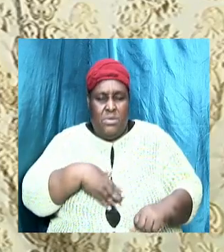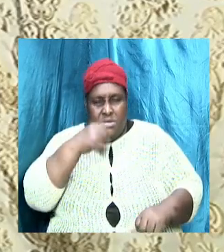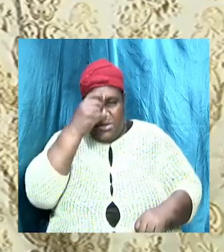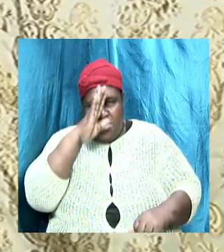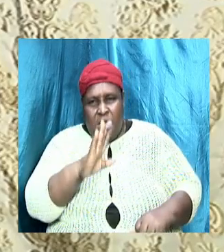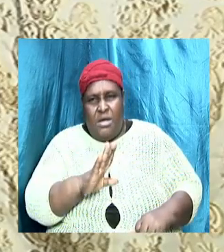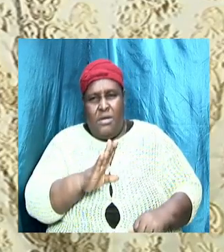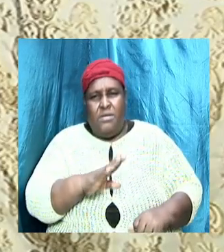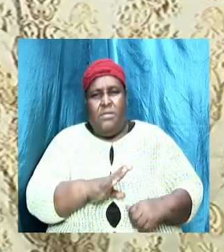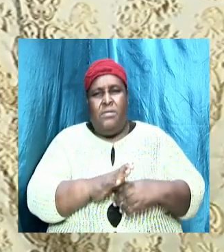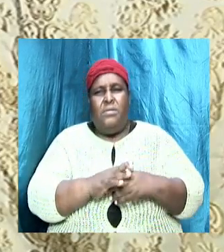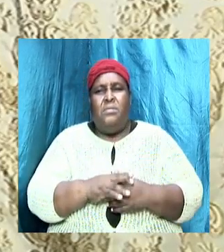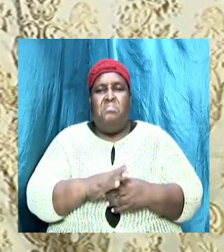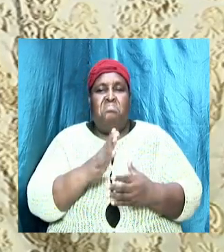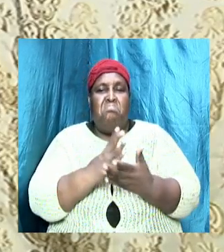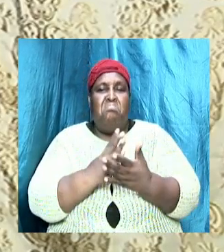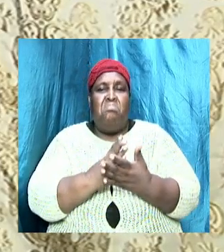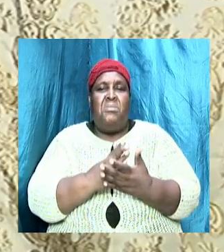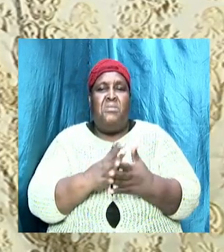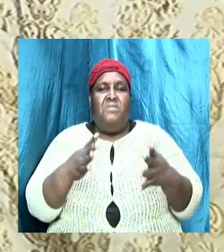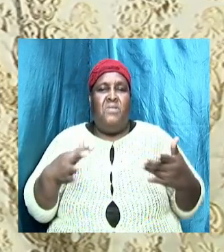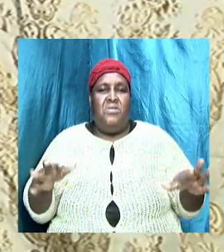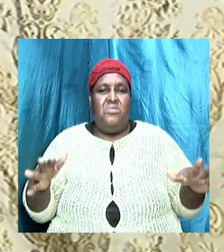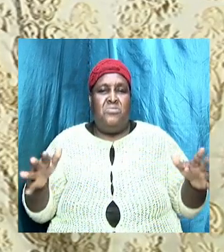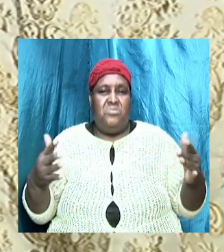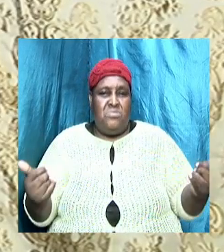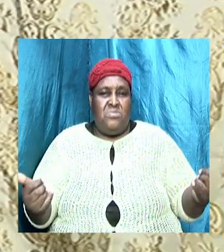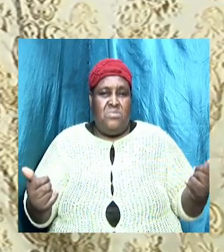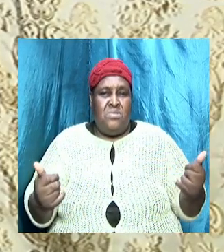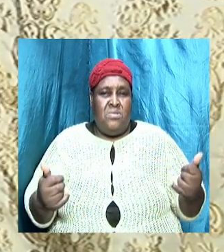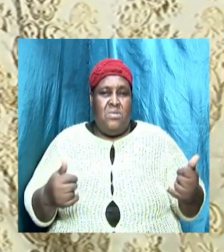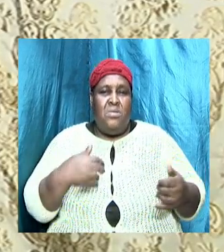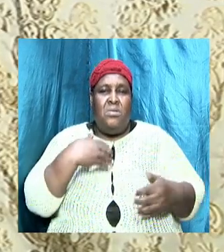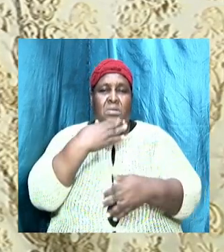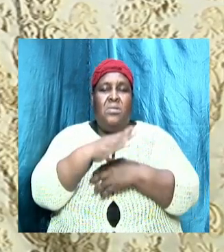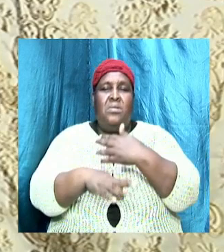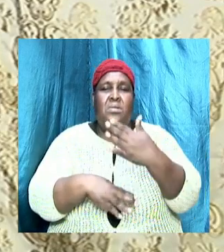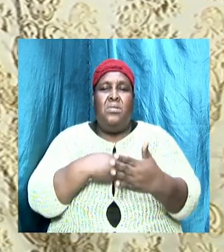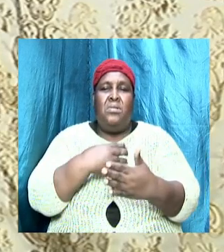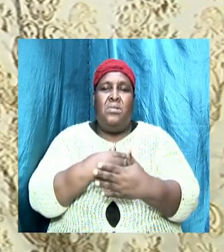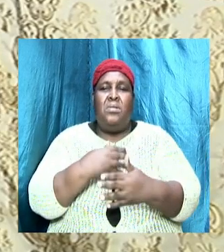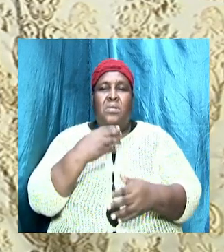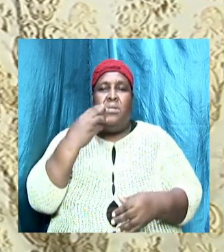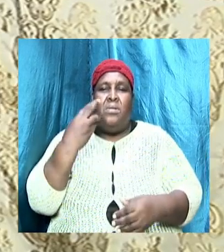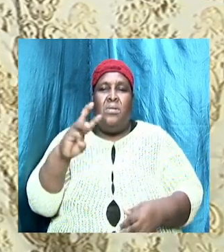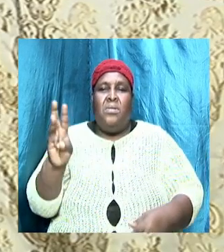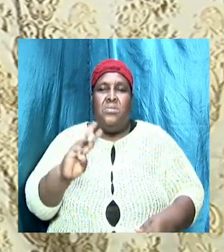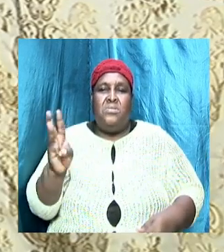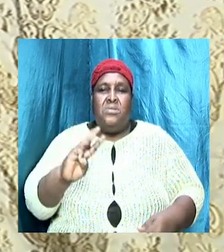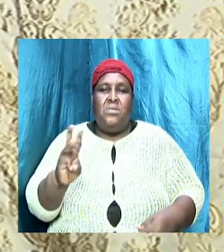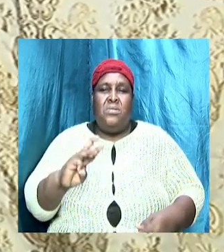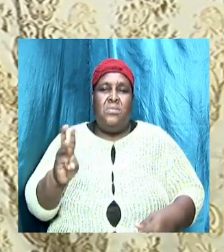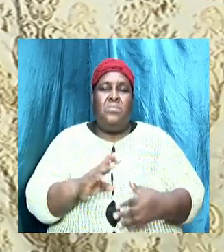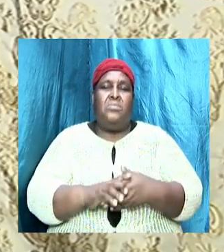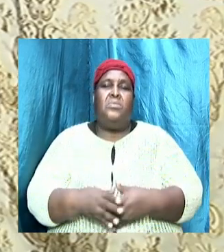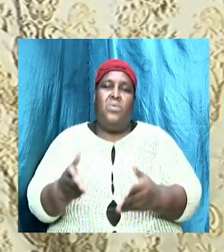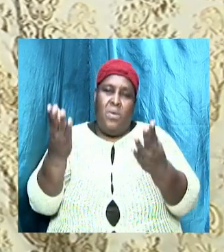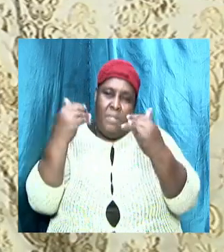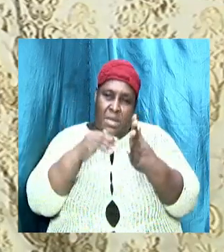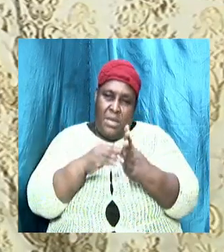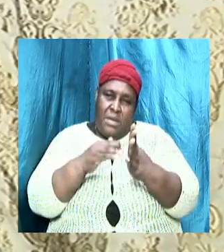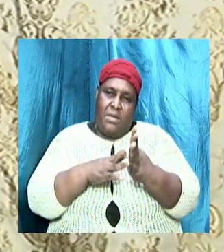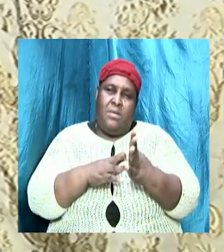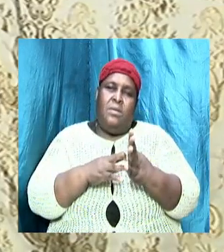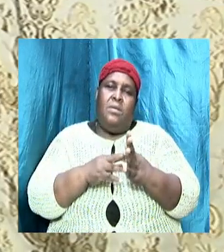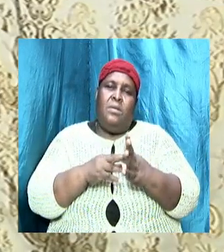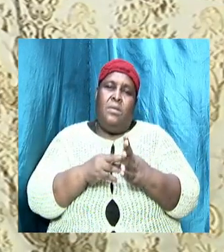I'm going to stop here now and next week when we get back we will pick up right here and we will